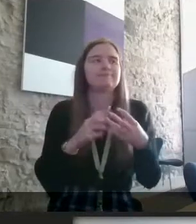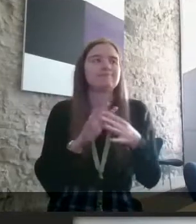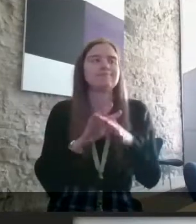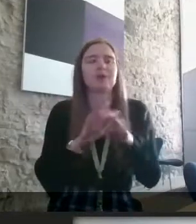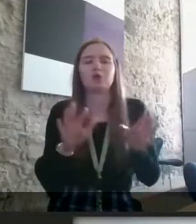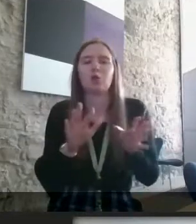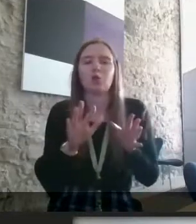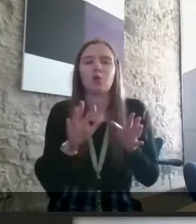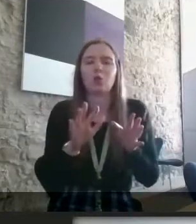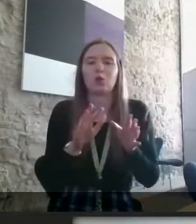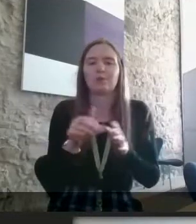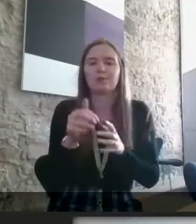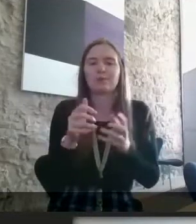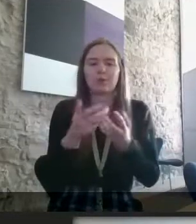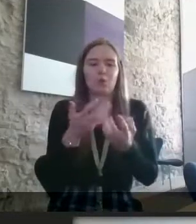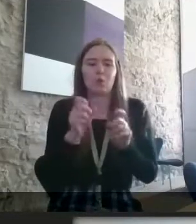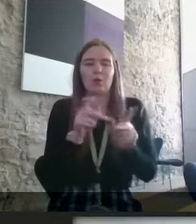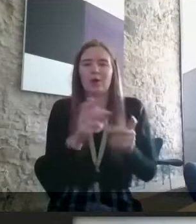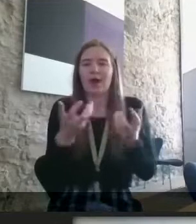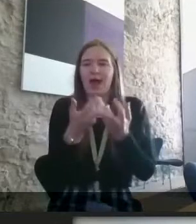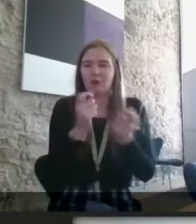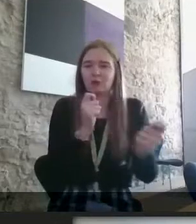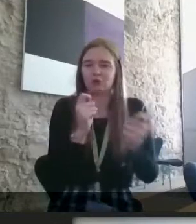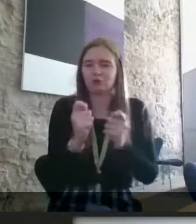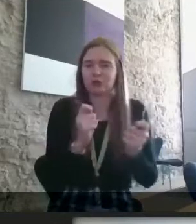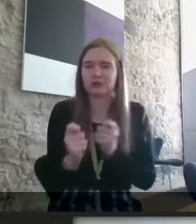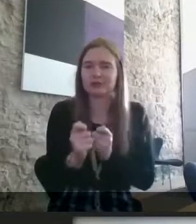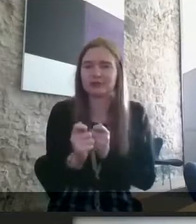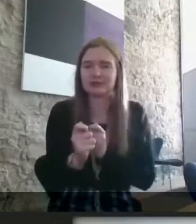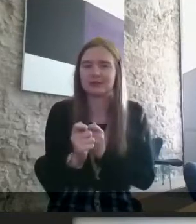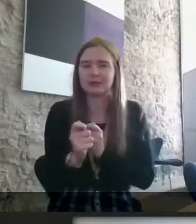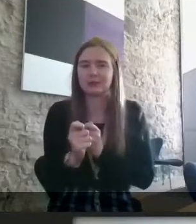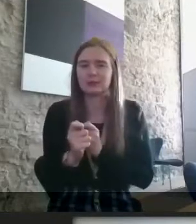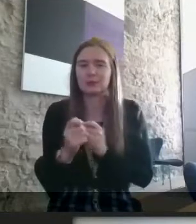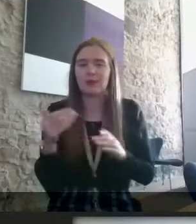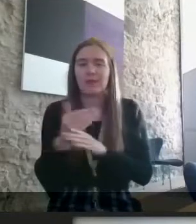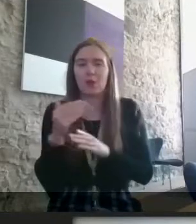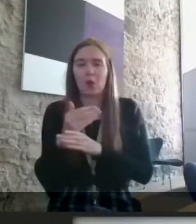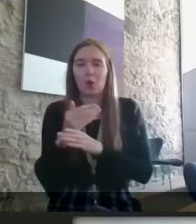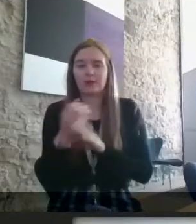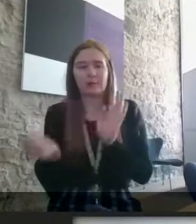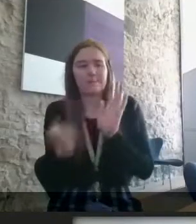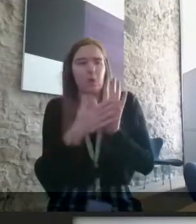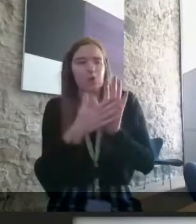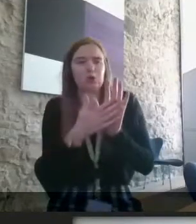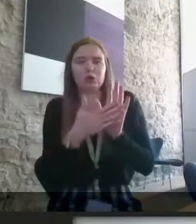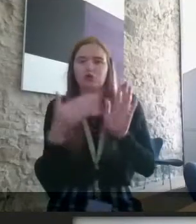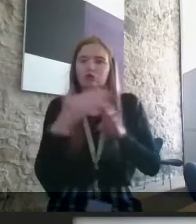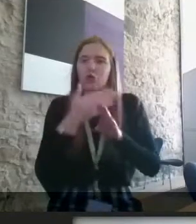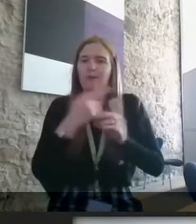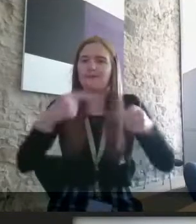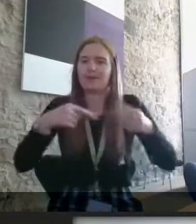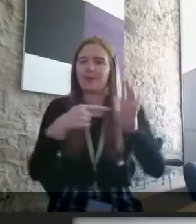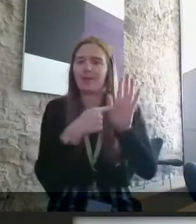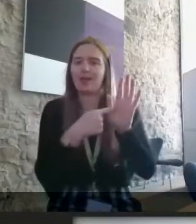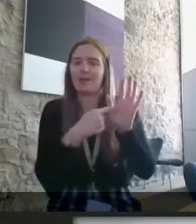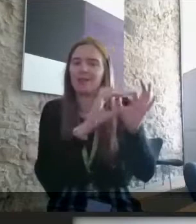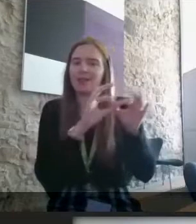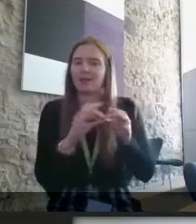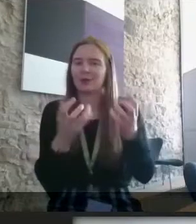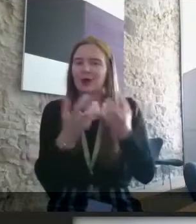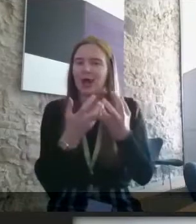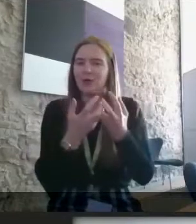indications of adjustments when employers are putting jobs on um vacancies on site so no sort of links to um